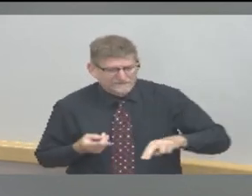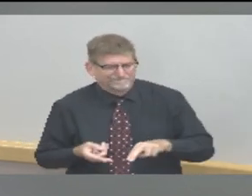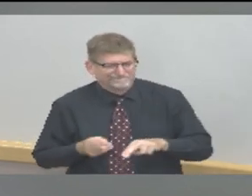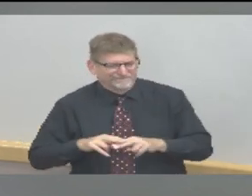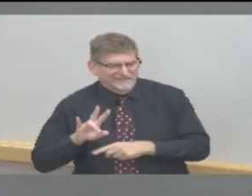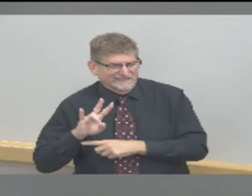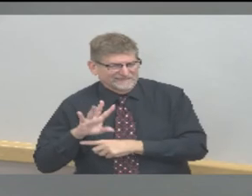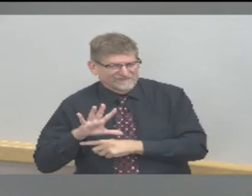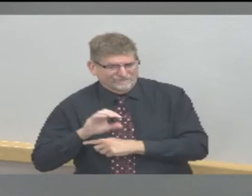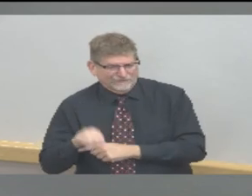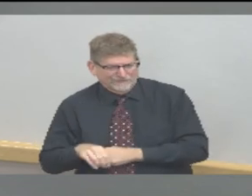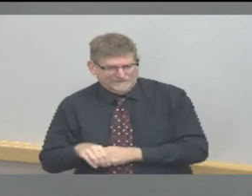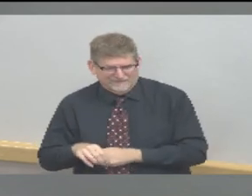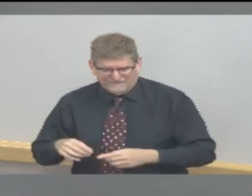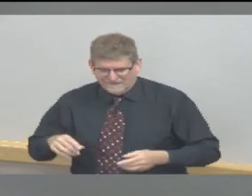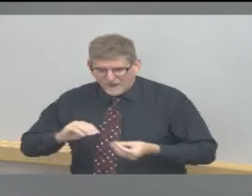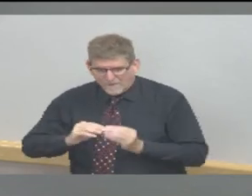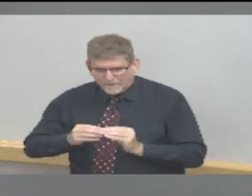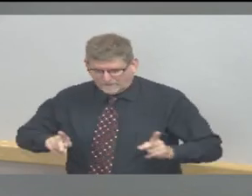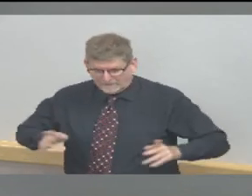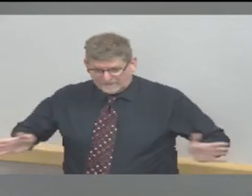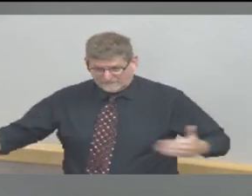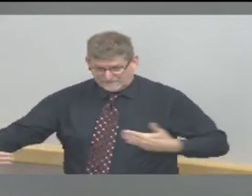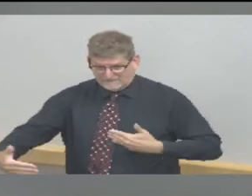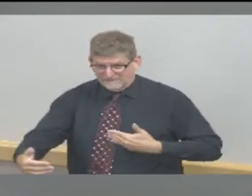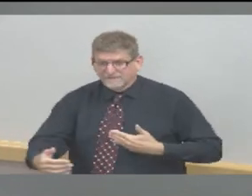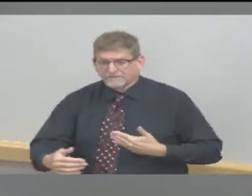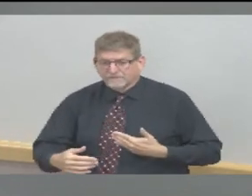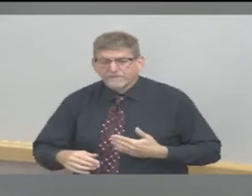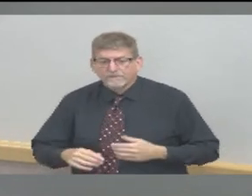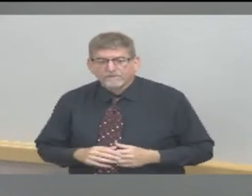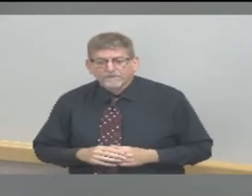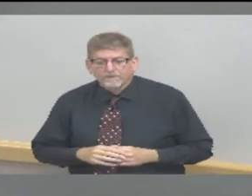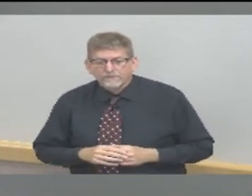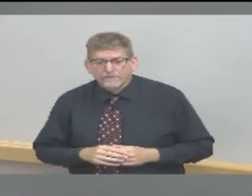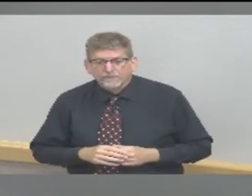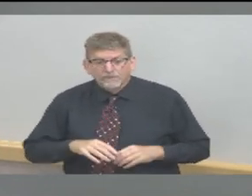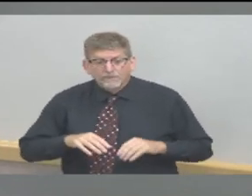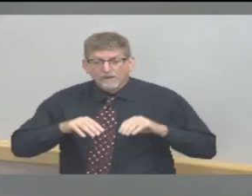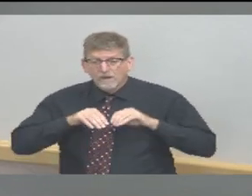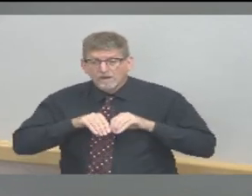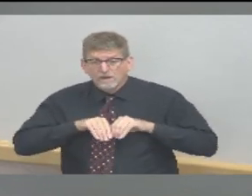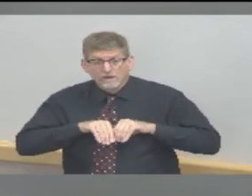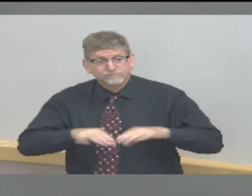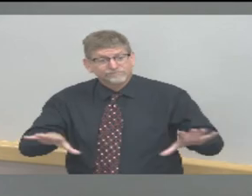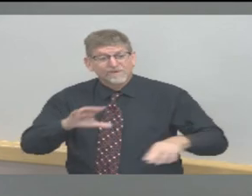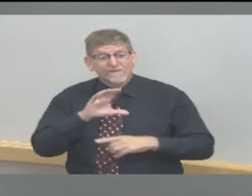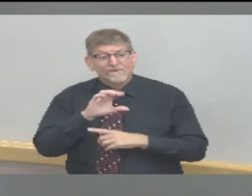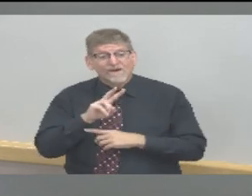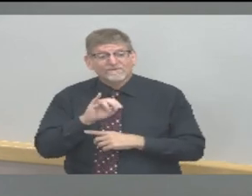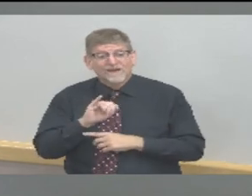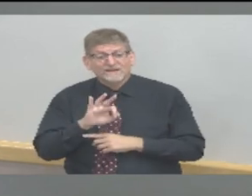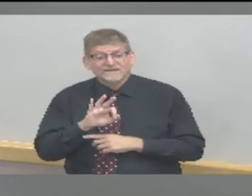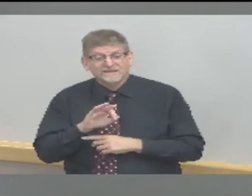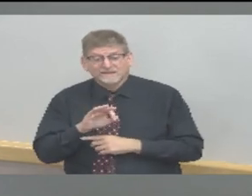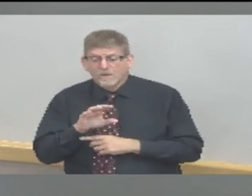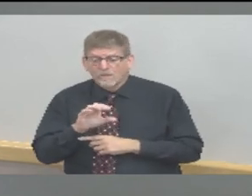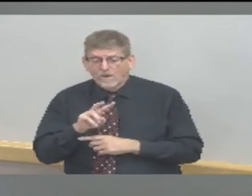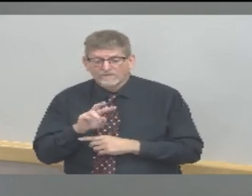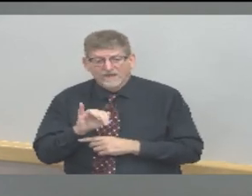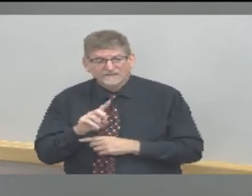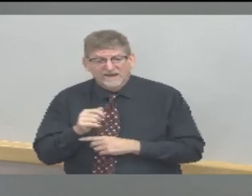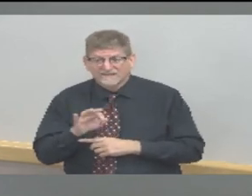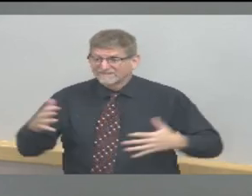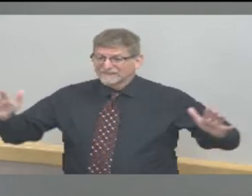that the COVID-19 pandemic is not behind us and it is absolutely imperative that we remain steadfast and vigilant